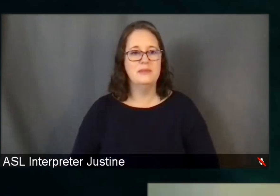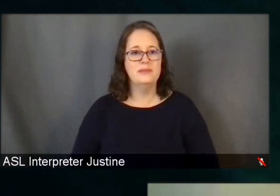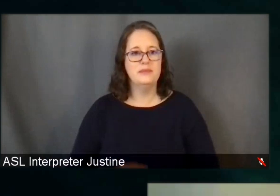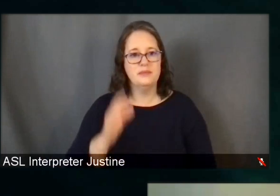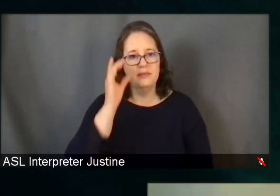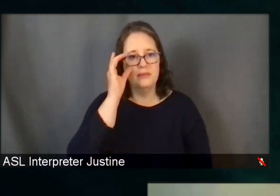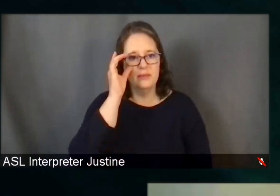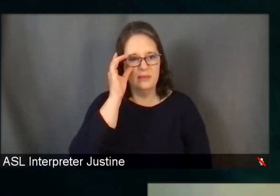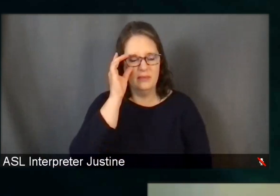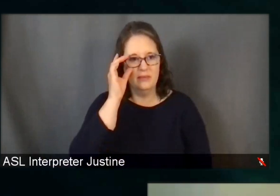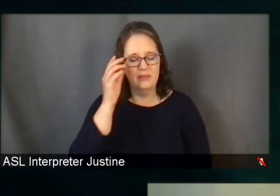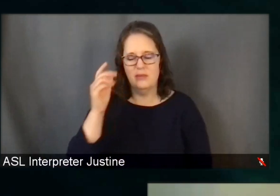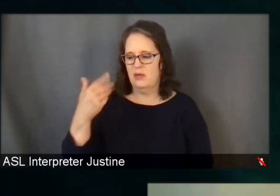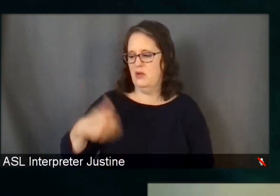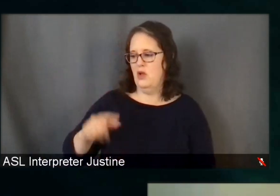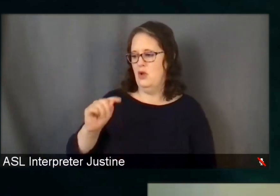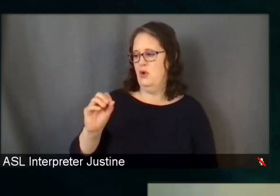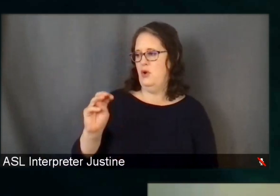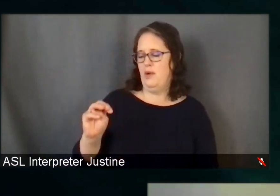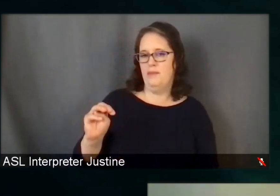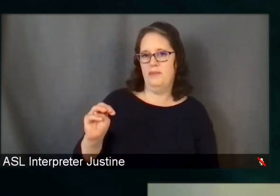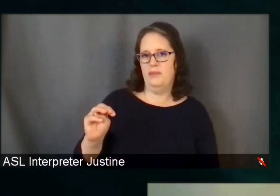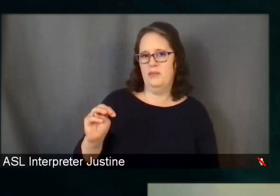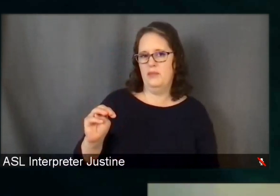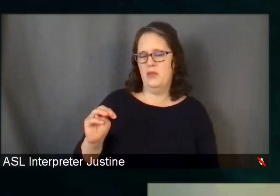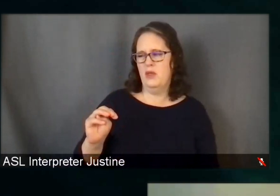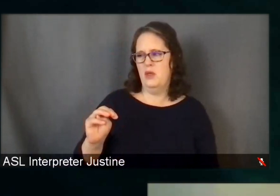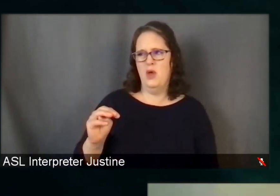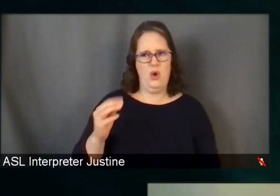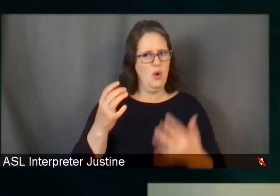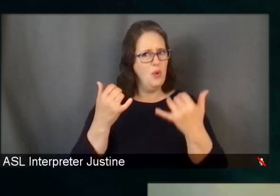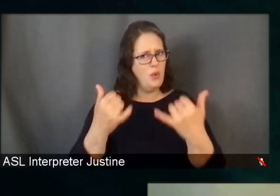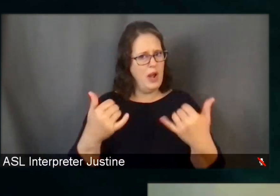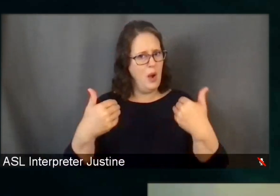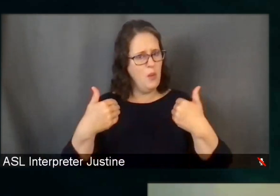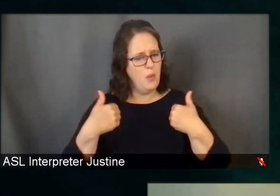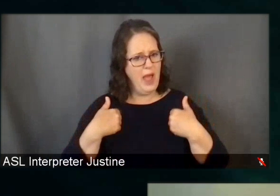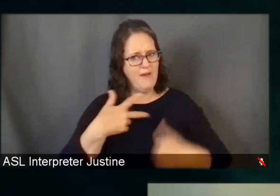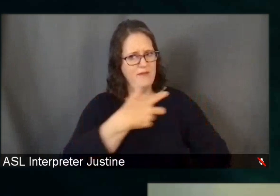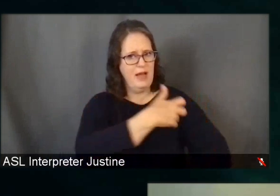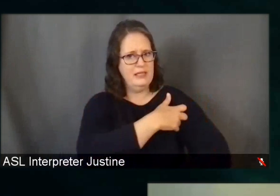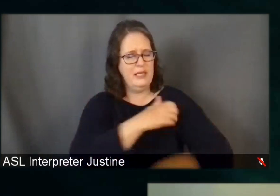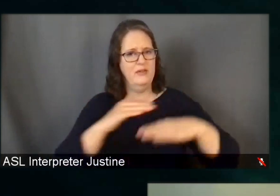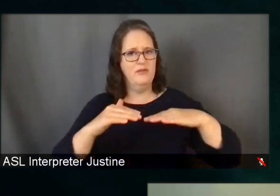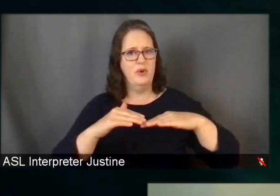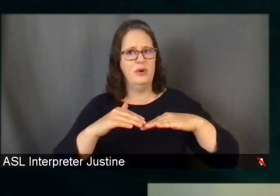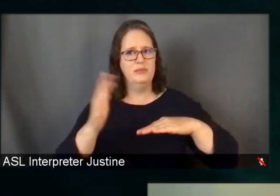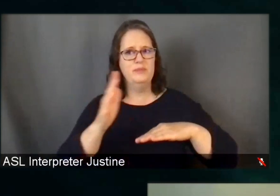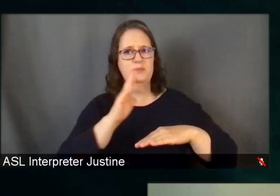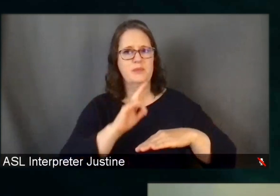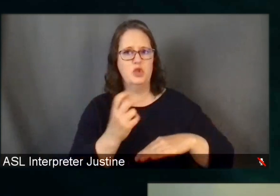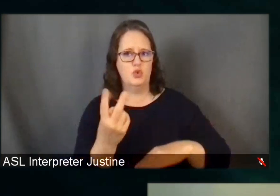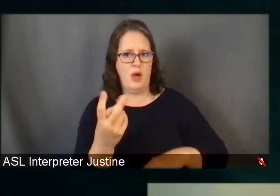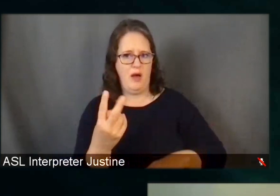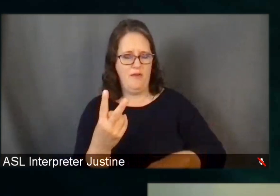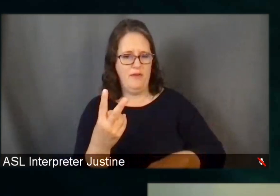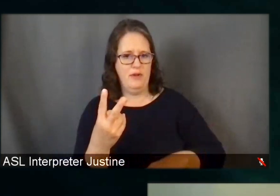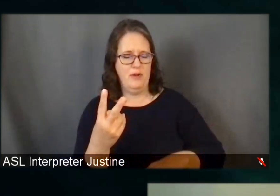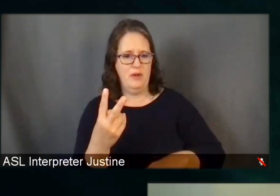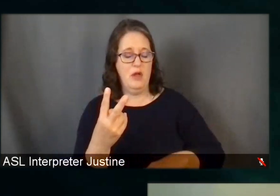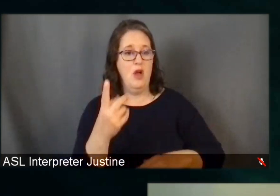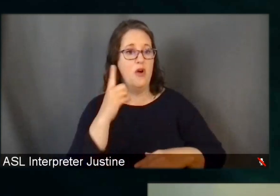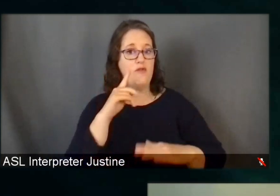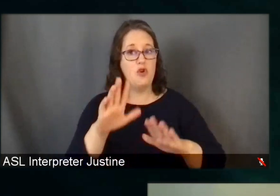when do you think we'll have vaccines for, right now we have vaccines for 12 and above, when do you think we'll get vaccines for children